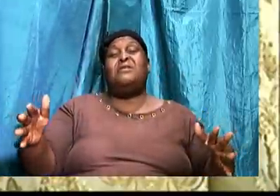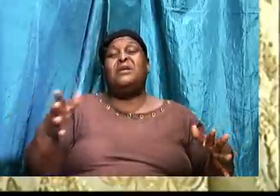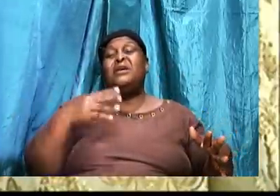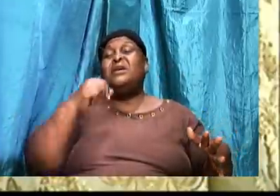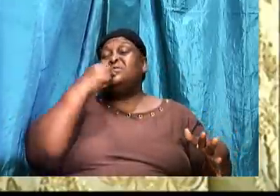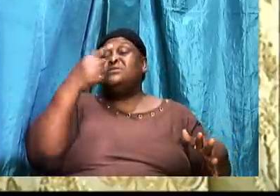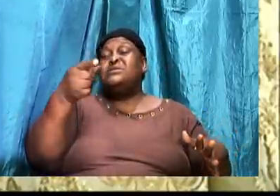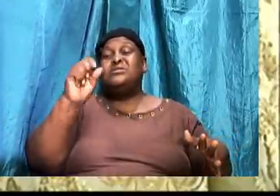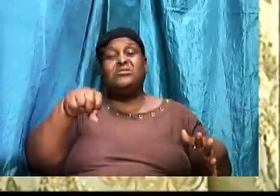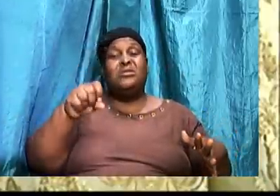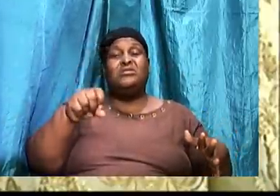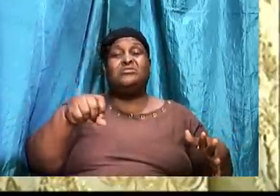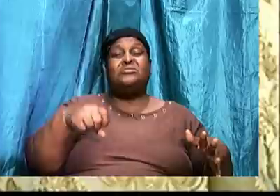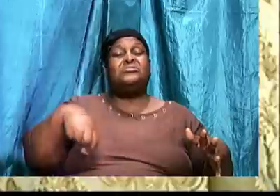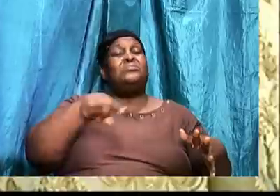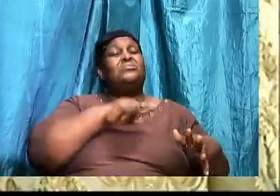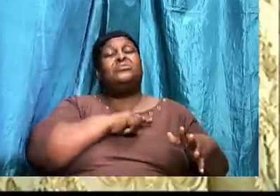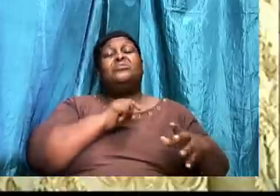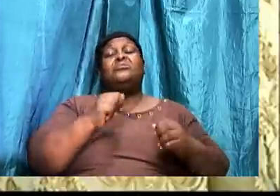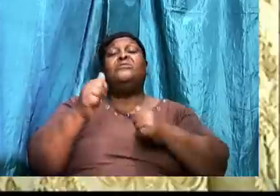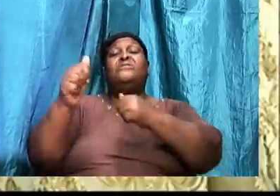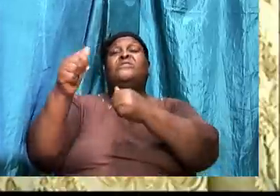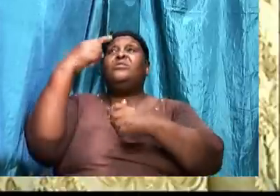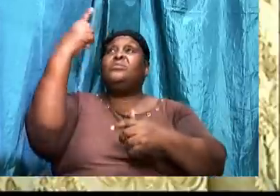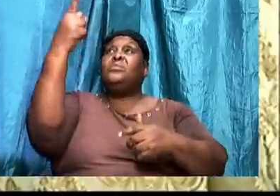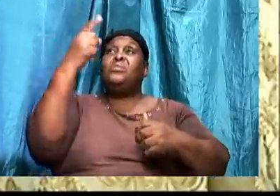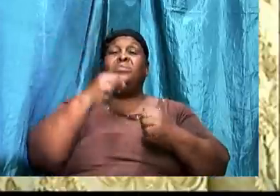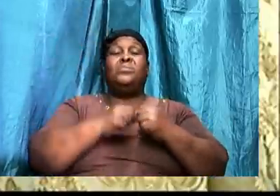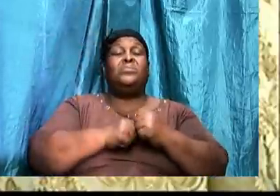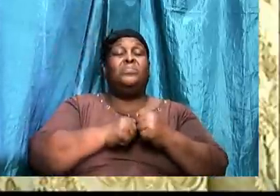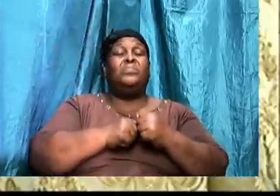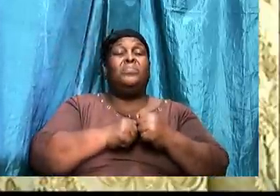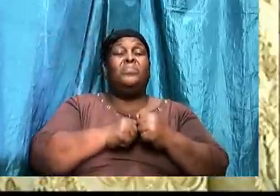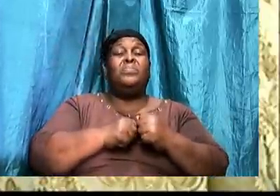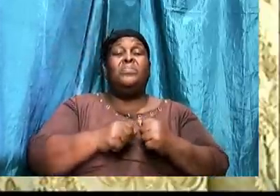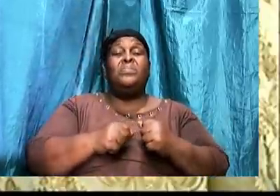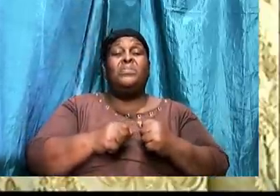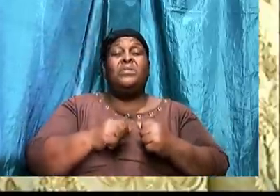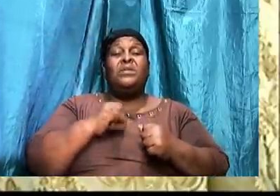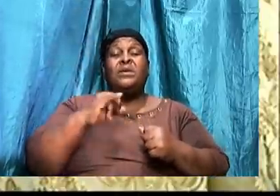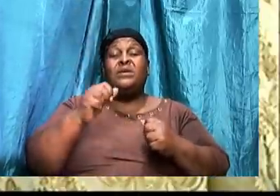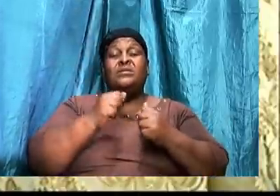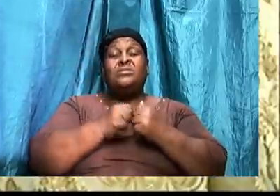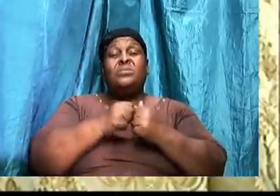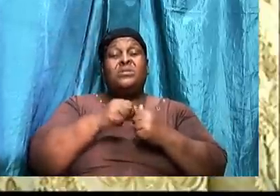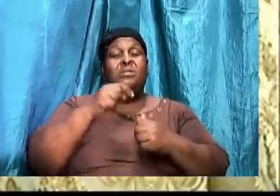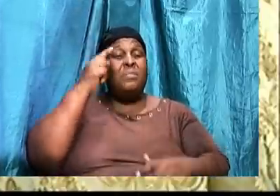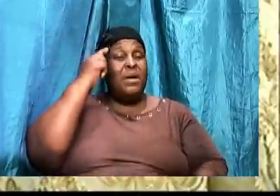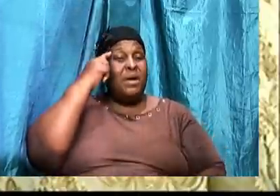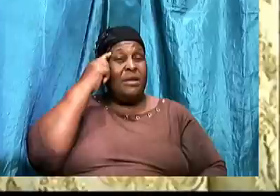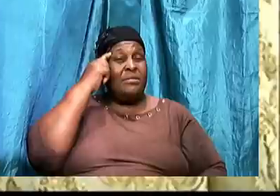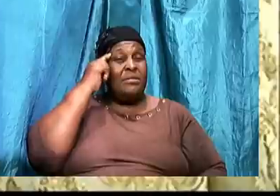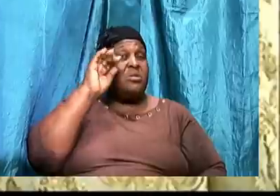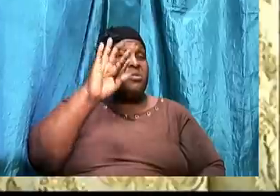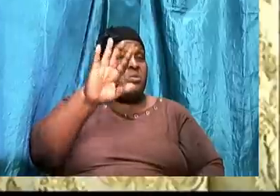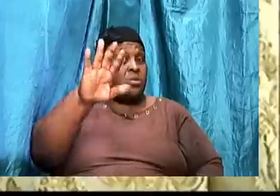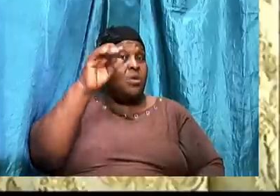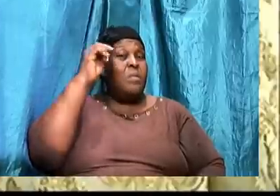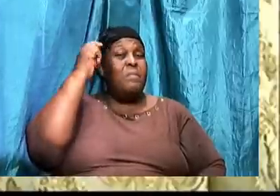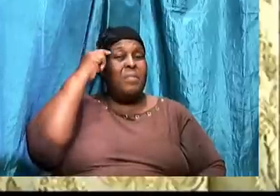so important, it is the battleground. And that can't be emphasized enough. Your mind is a battleground.